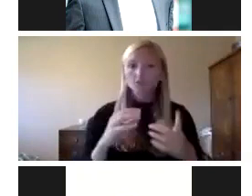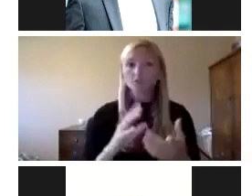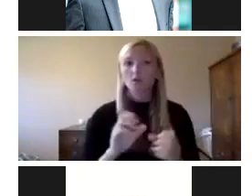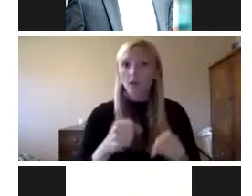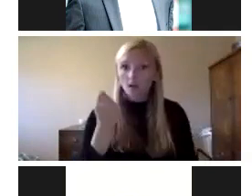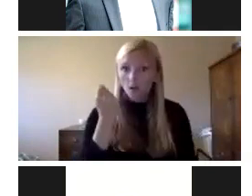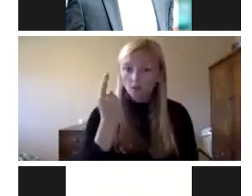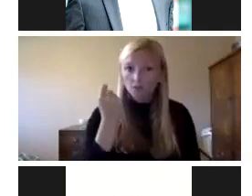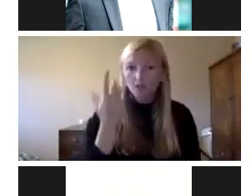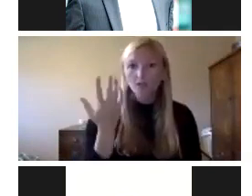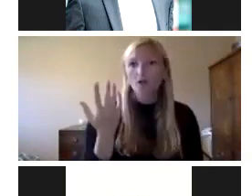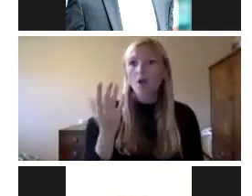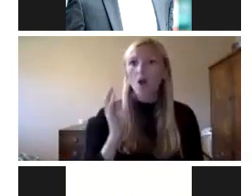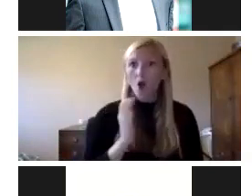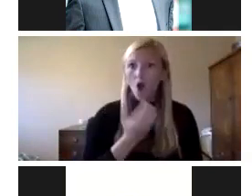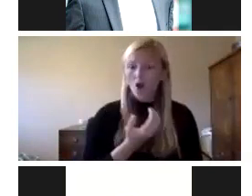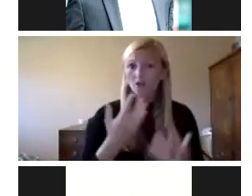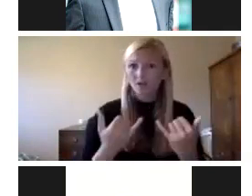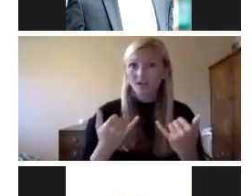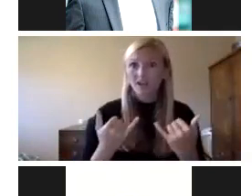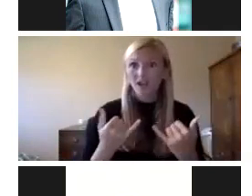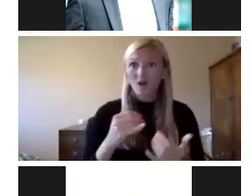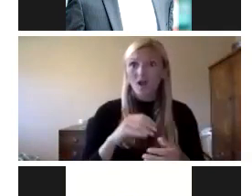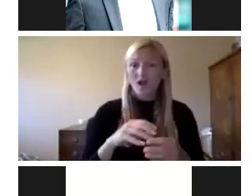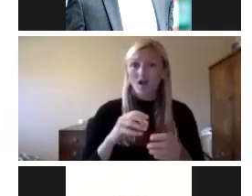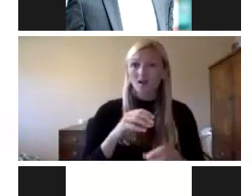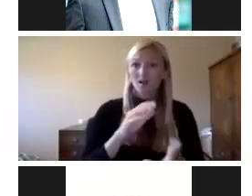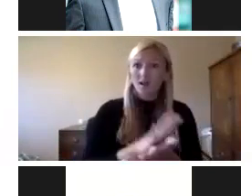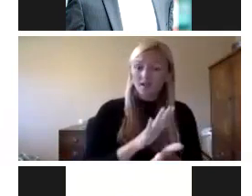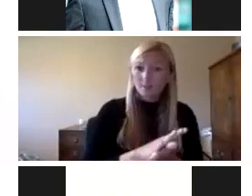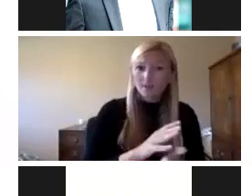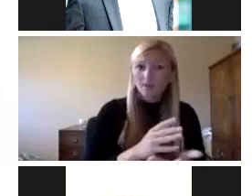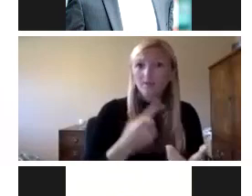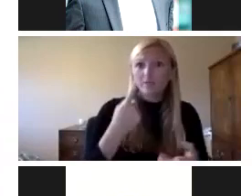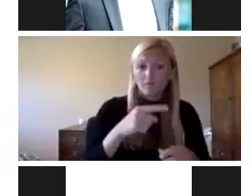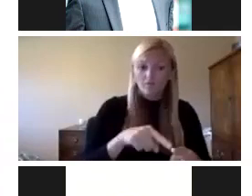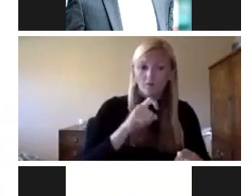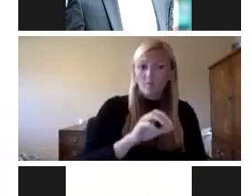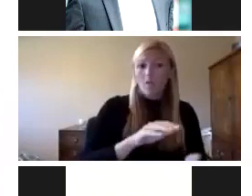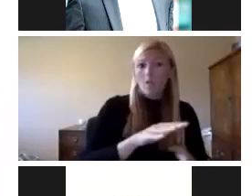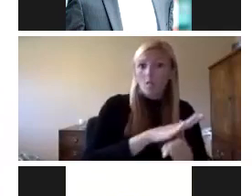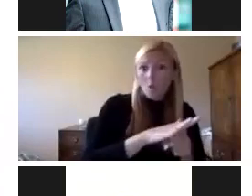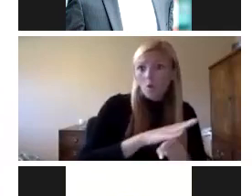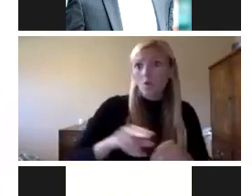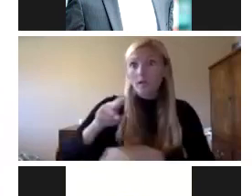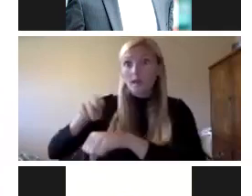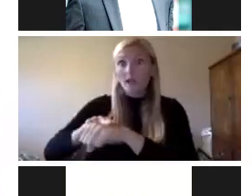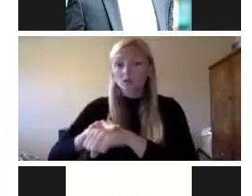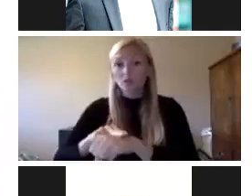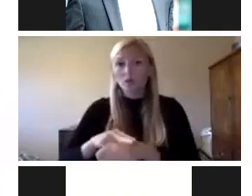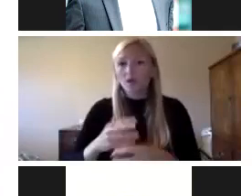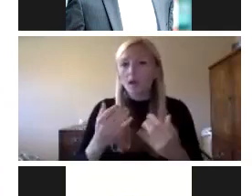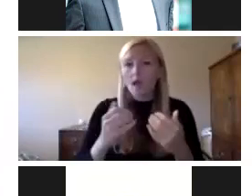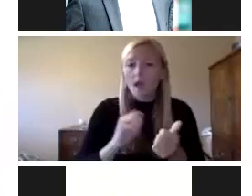what is our current state of operations and educational inventory, both from a local level and a national level, and how can we help them define